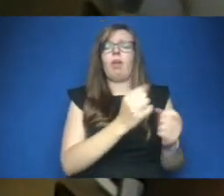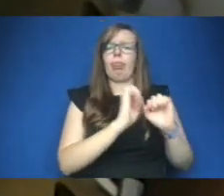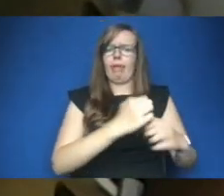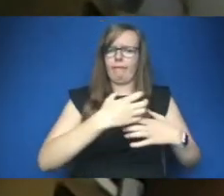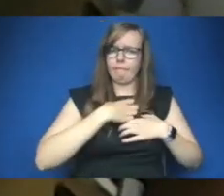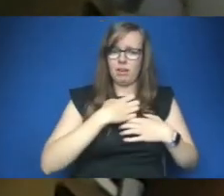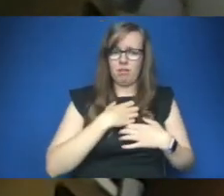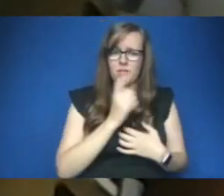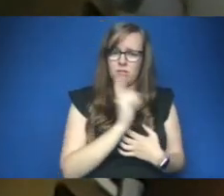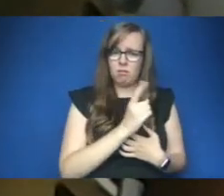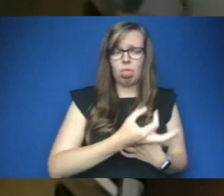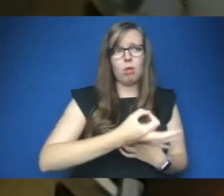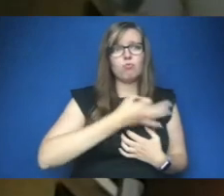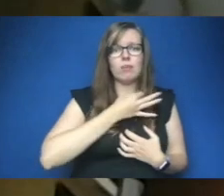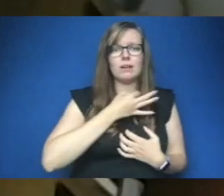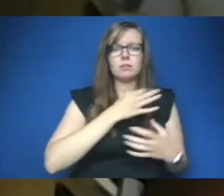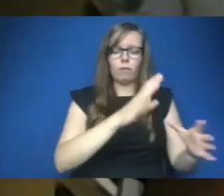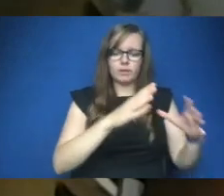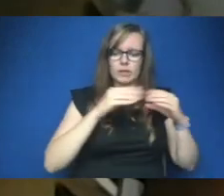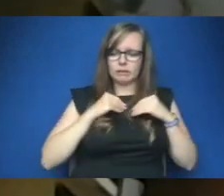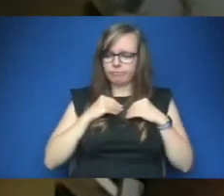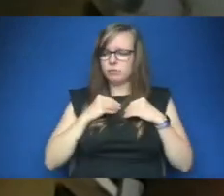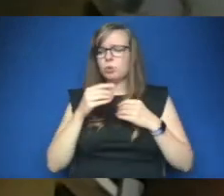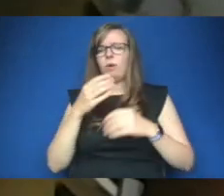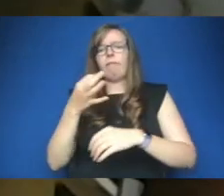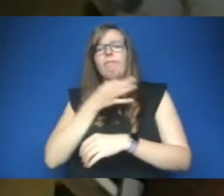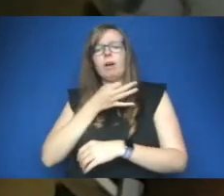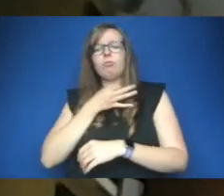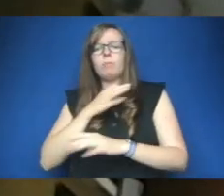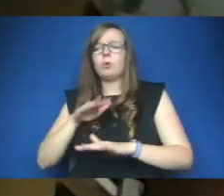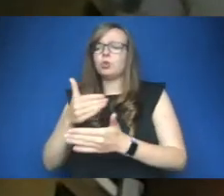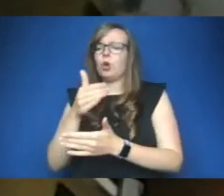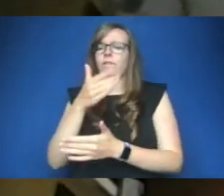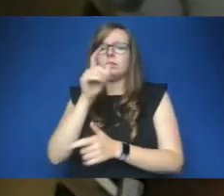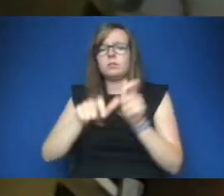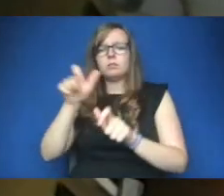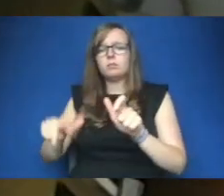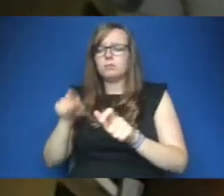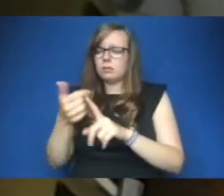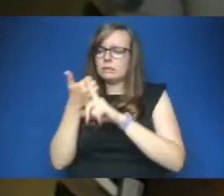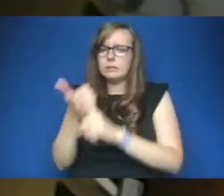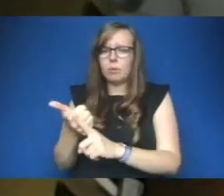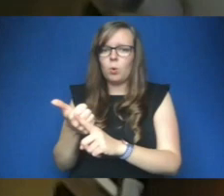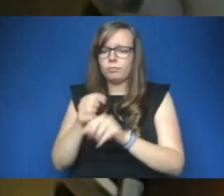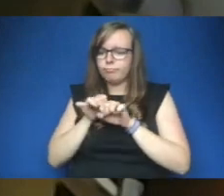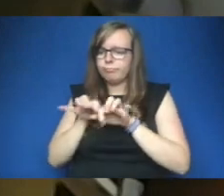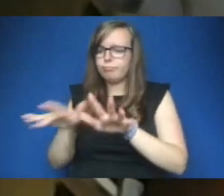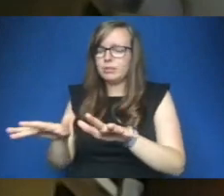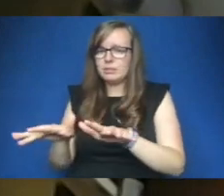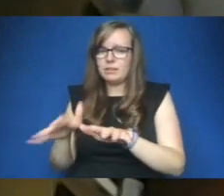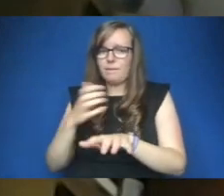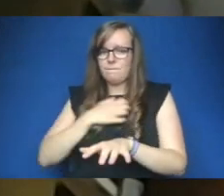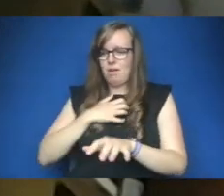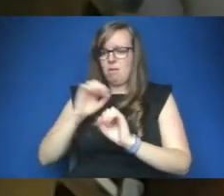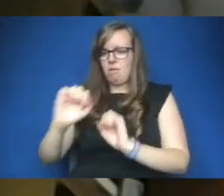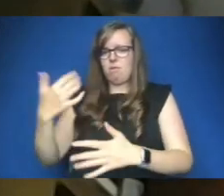that they had of taking it to the vulnerable service users that they support best they caused them harm at a meeting of our national